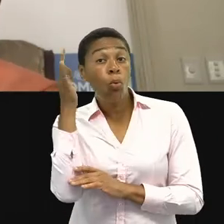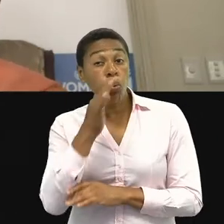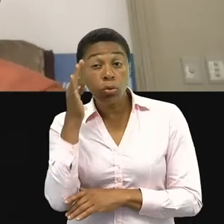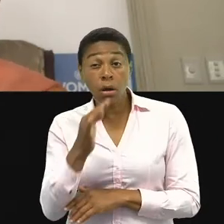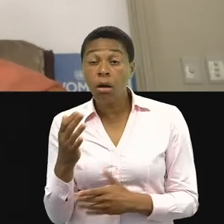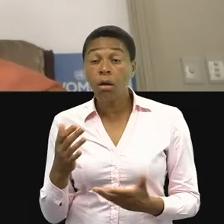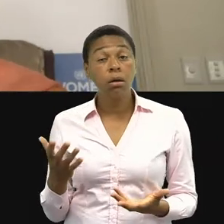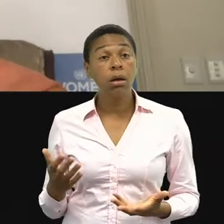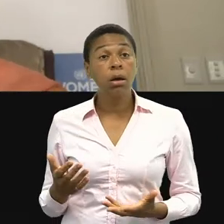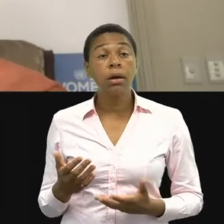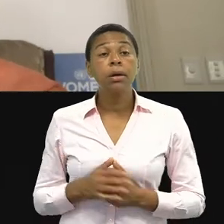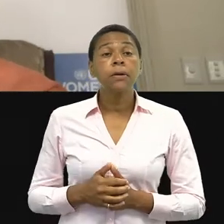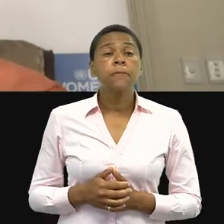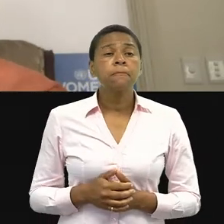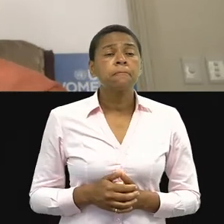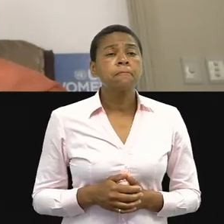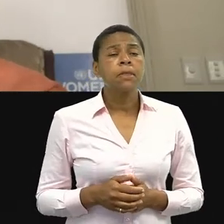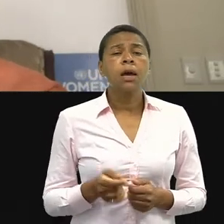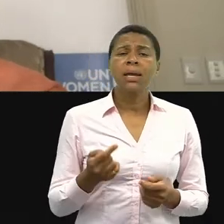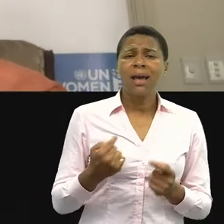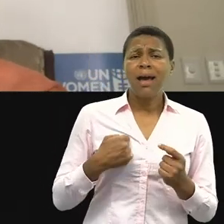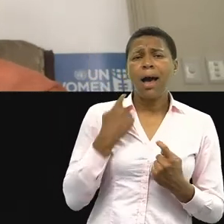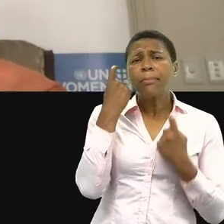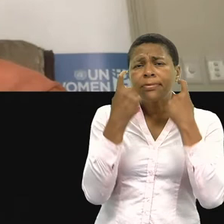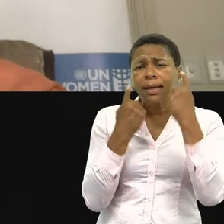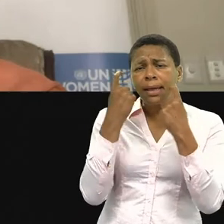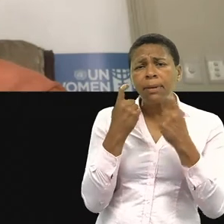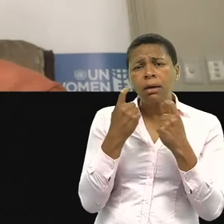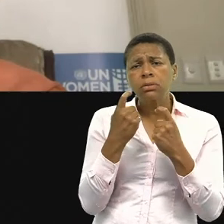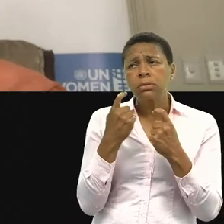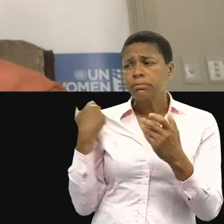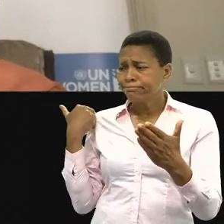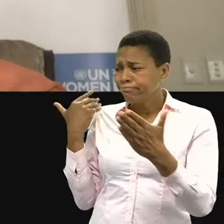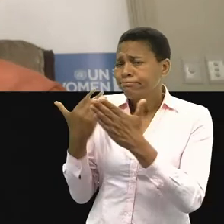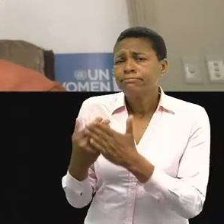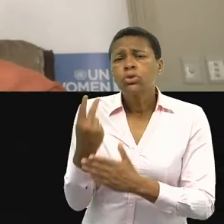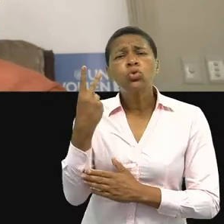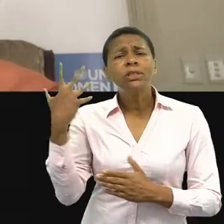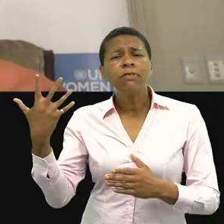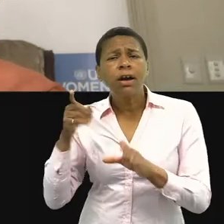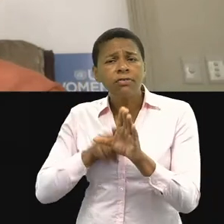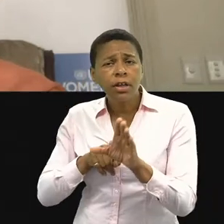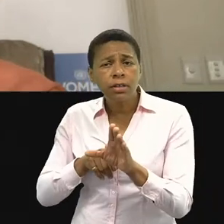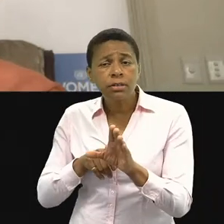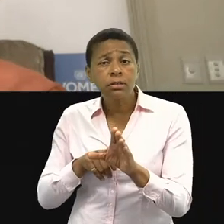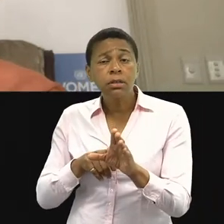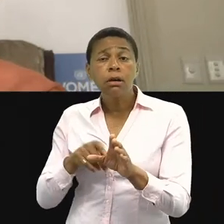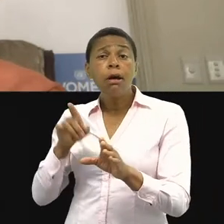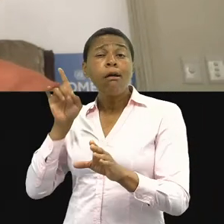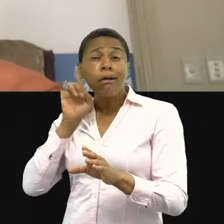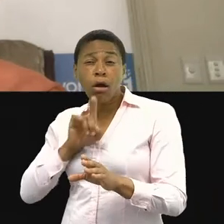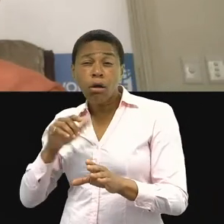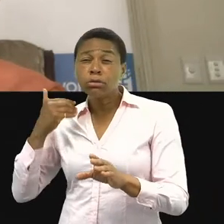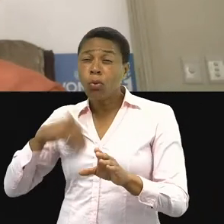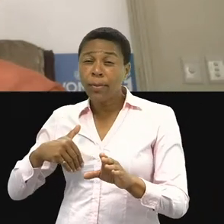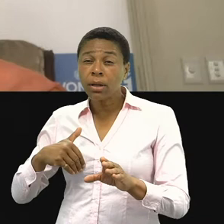plus 25. I mean, we've come a long way. Girls and women have come a long way. And men and women together have had many good